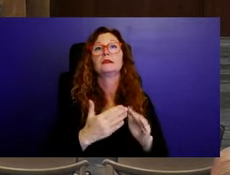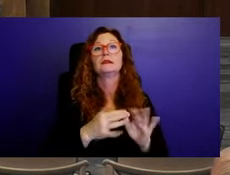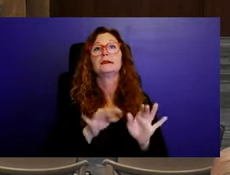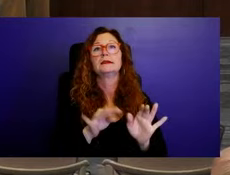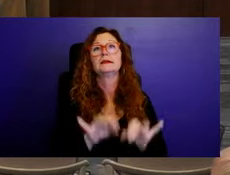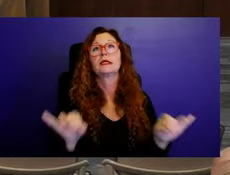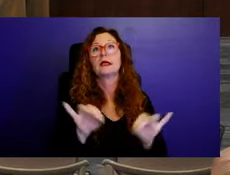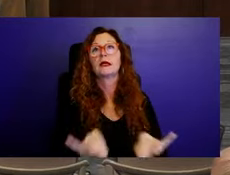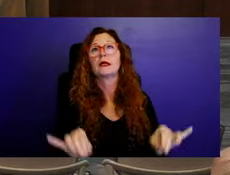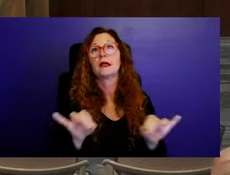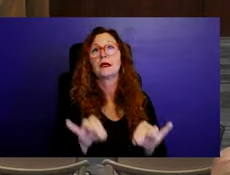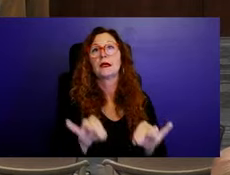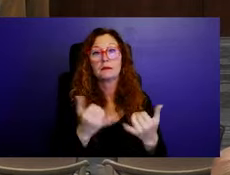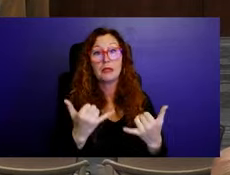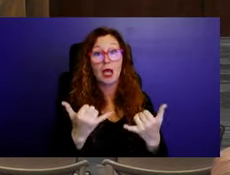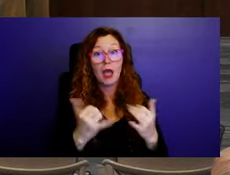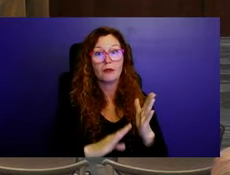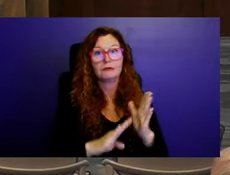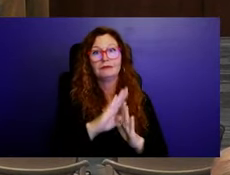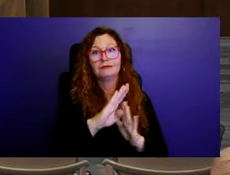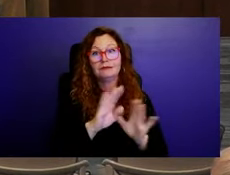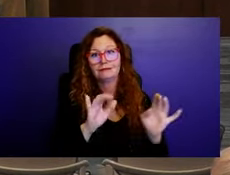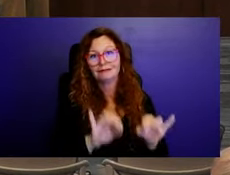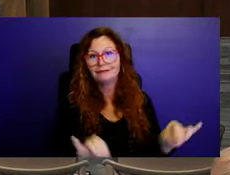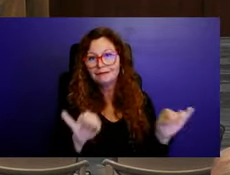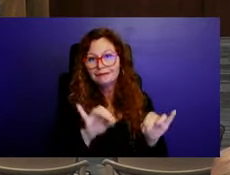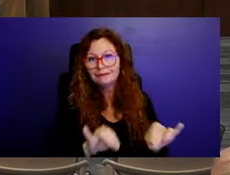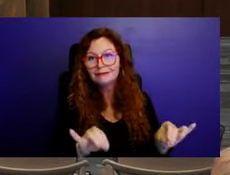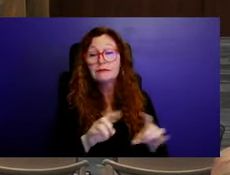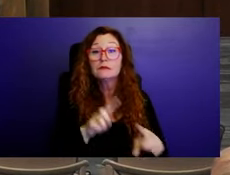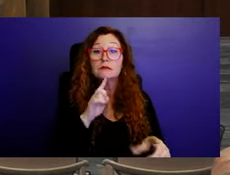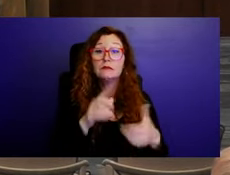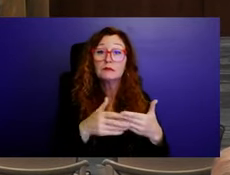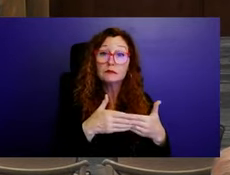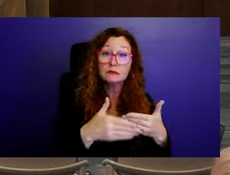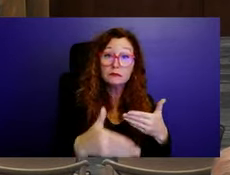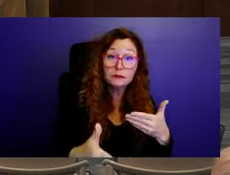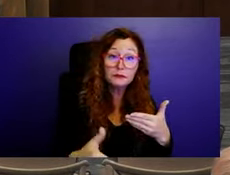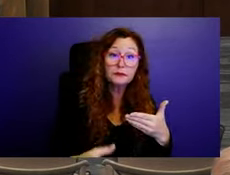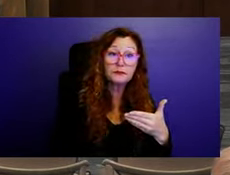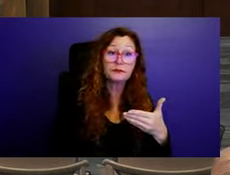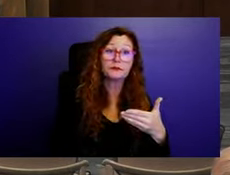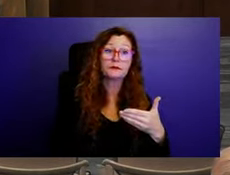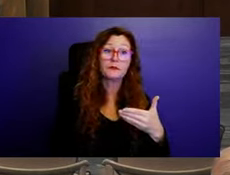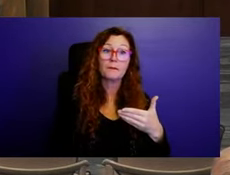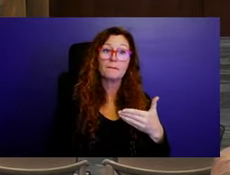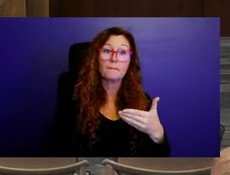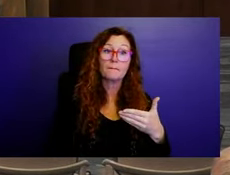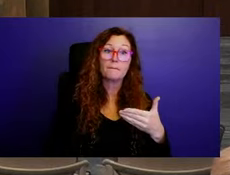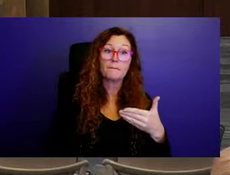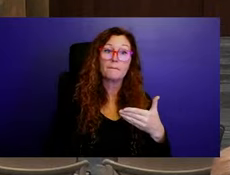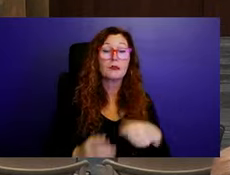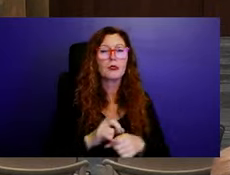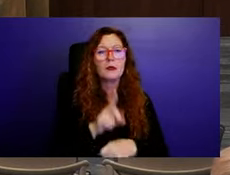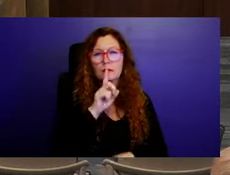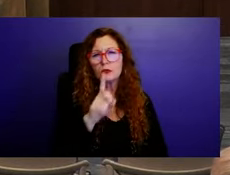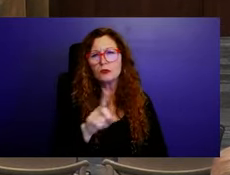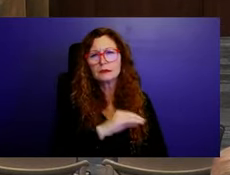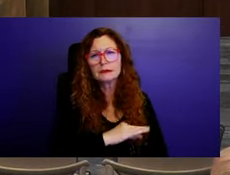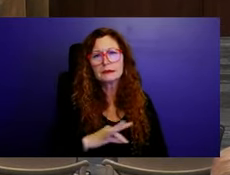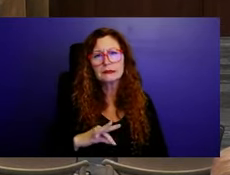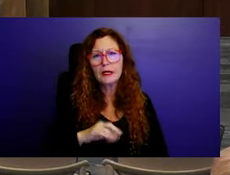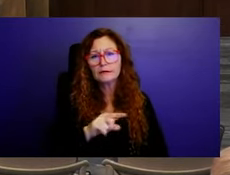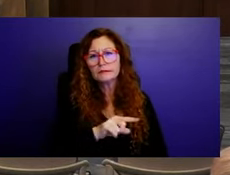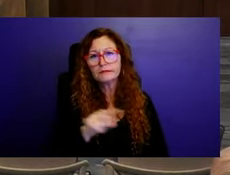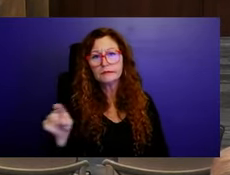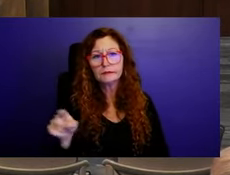so, you know, as we move forward with this, we would like to specify to staff that the reason why, you